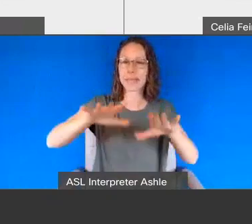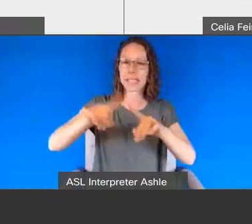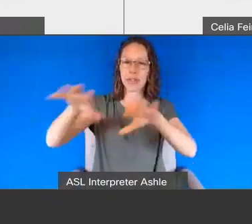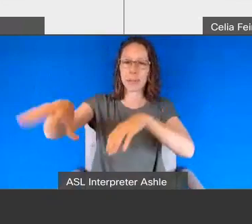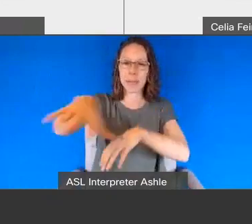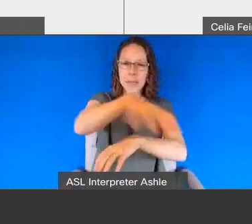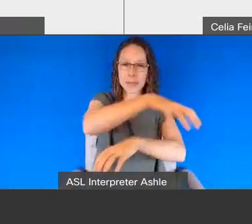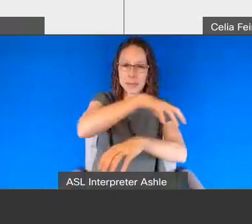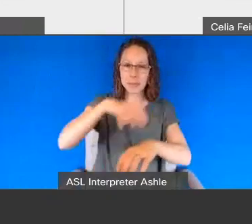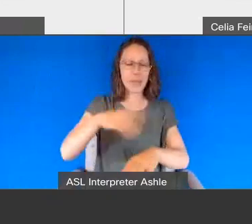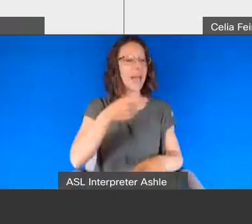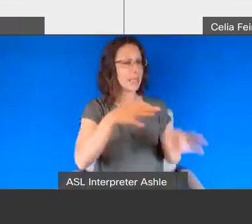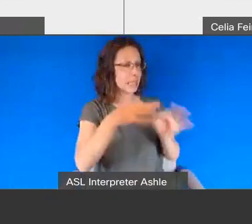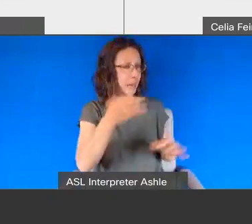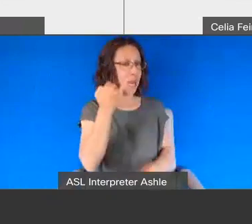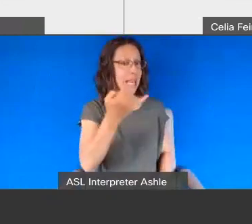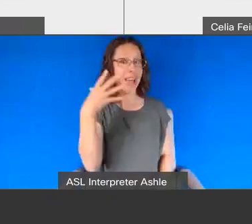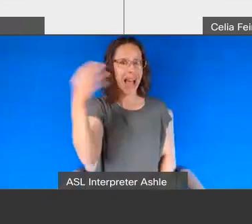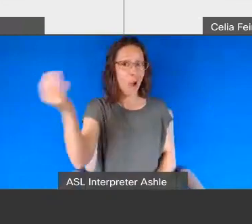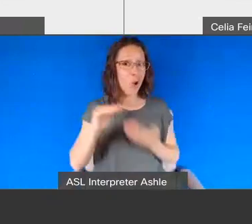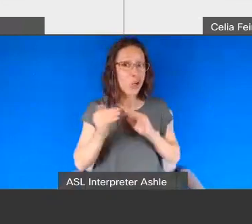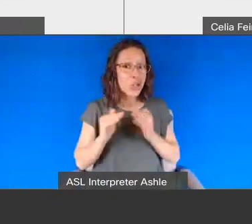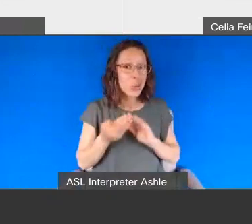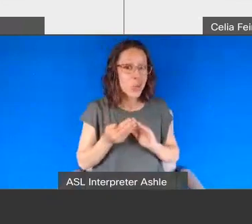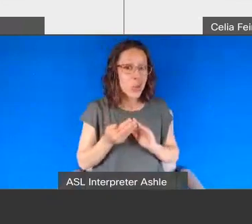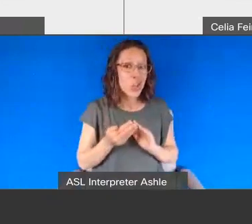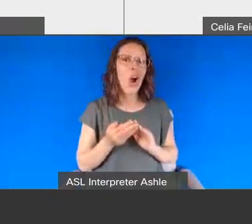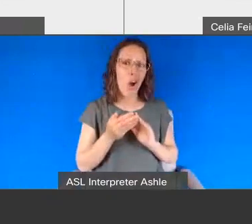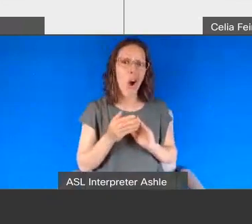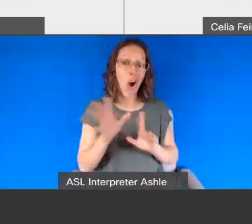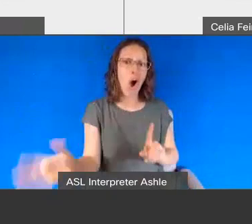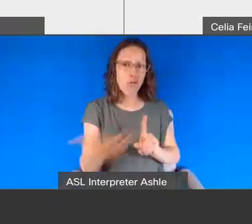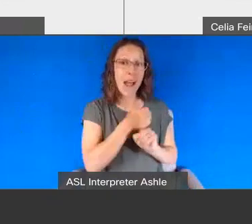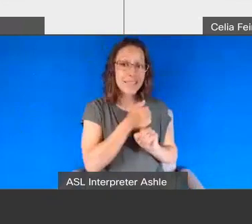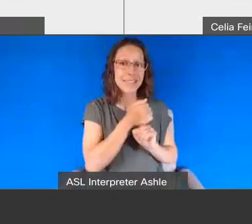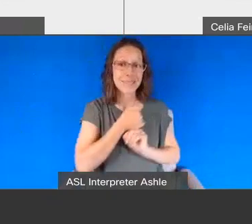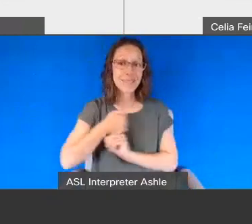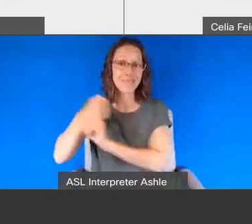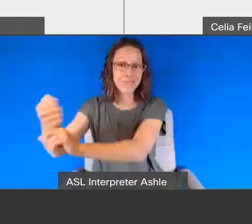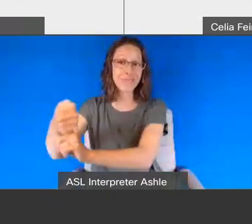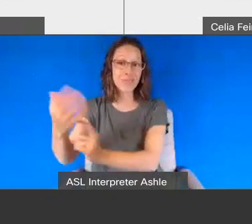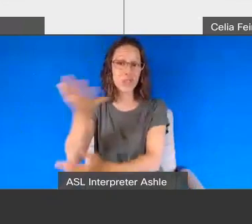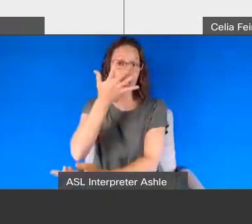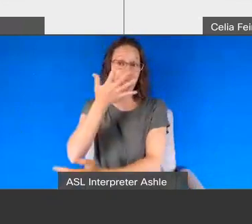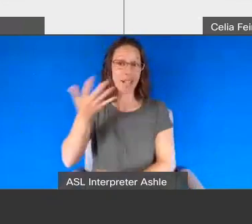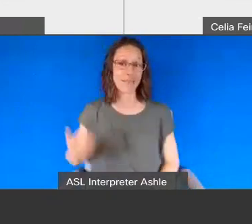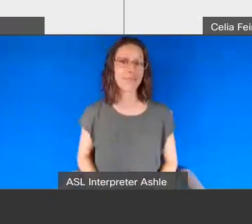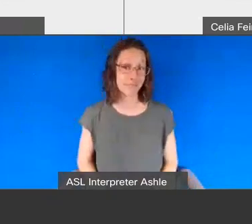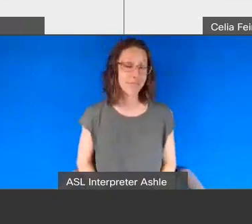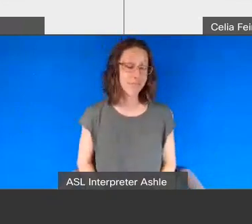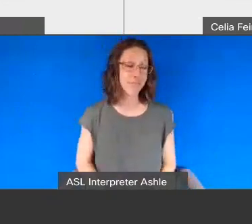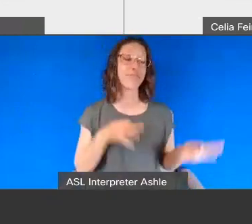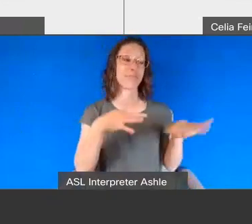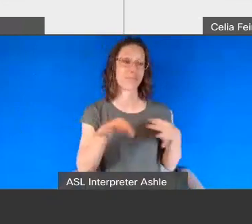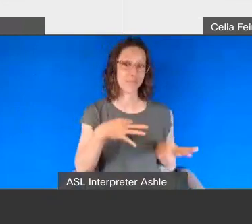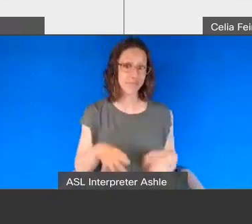explained if you do this out in the community you're going to be arrested and sent to jail and so what i was doing